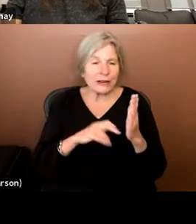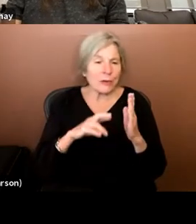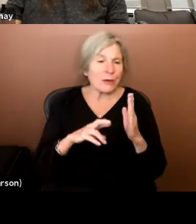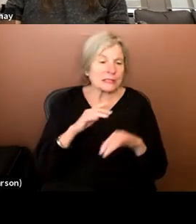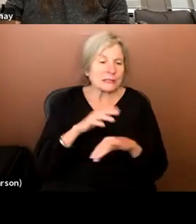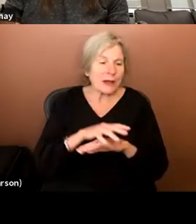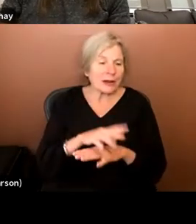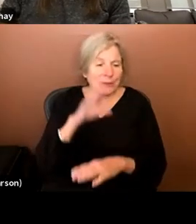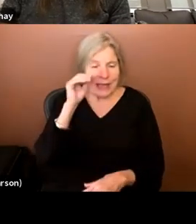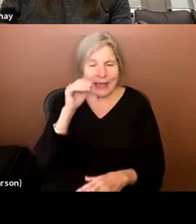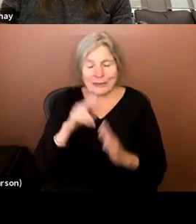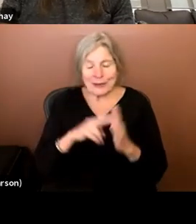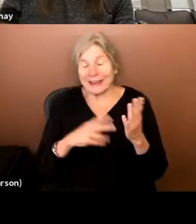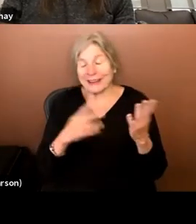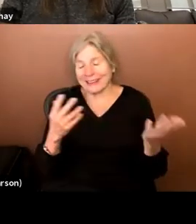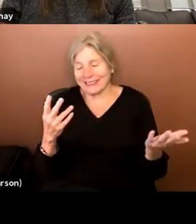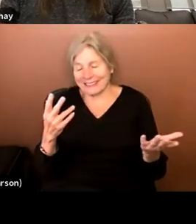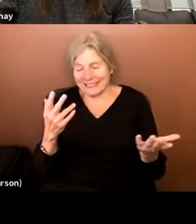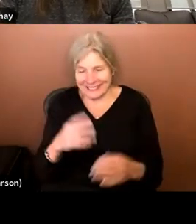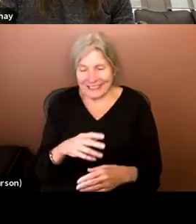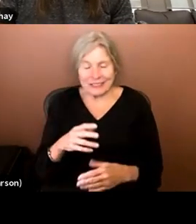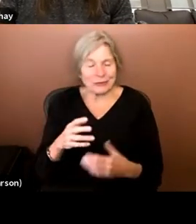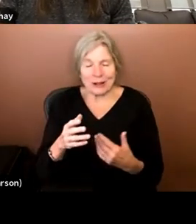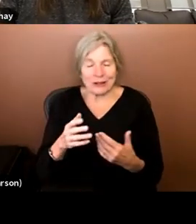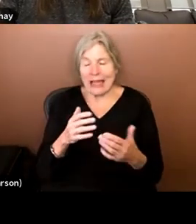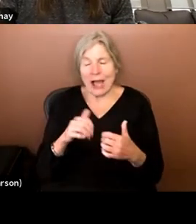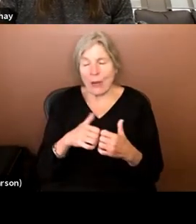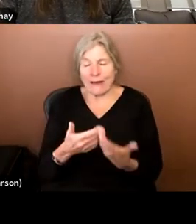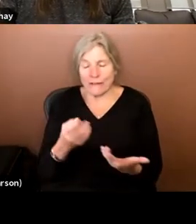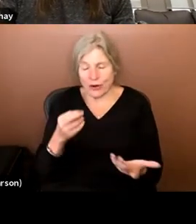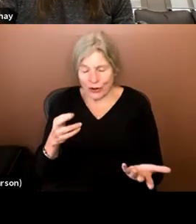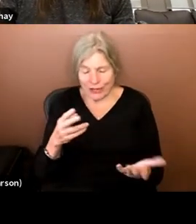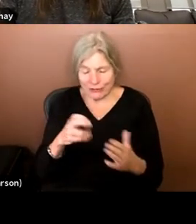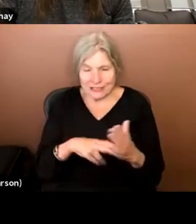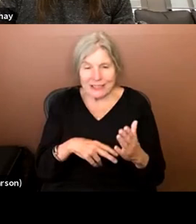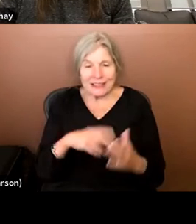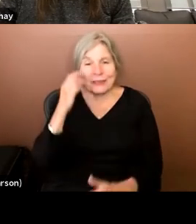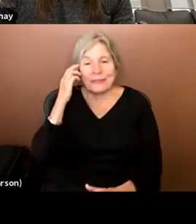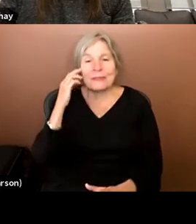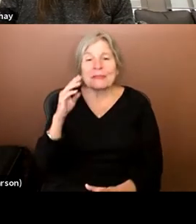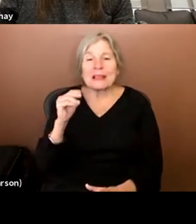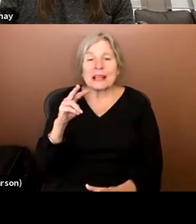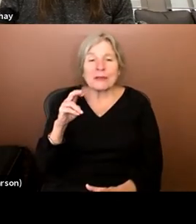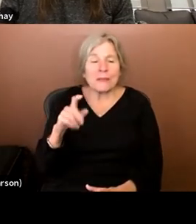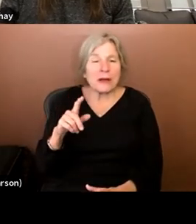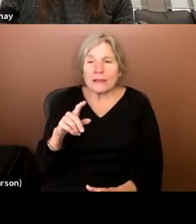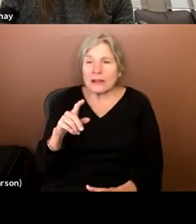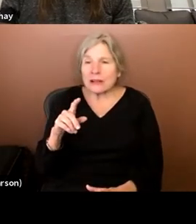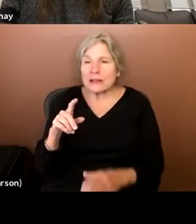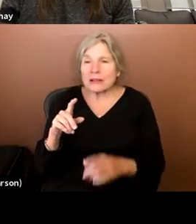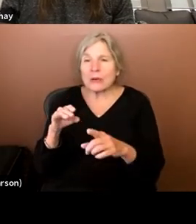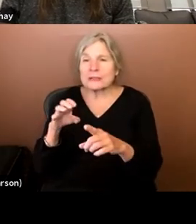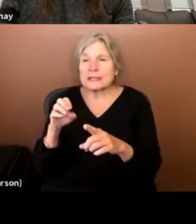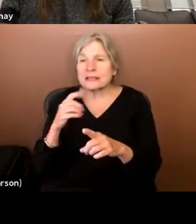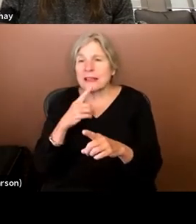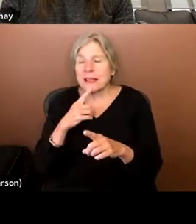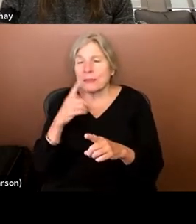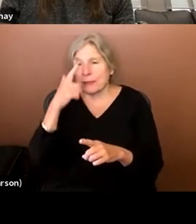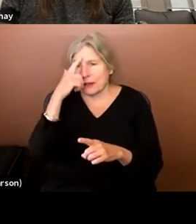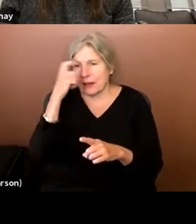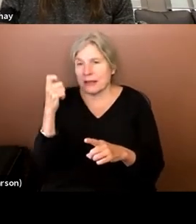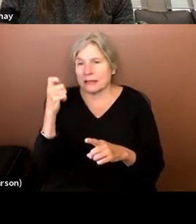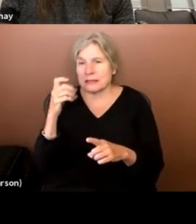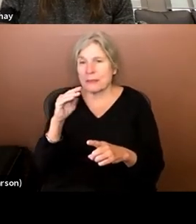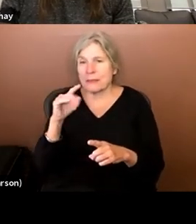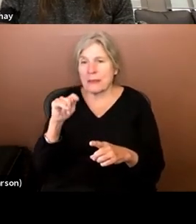in whatever format. As a, as a Marvel zombie, I would also point out that because Matt